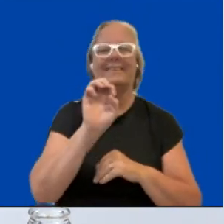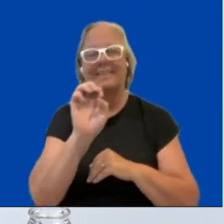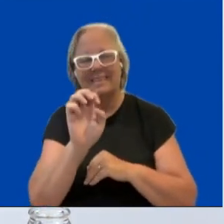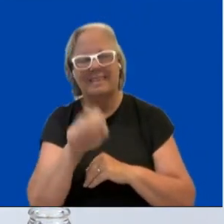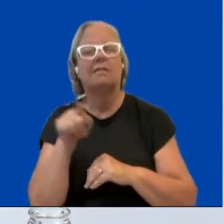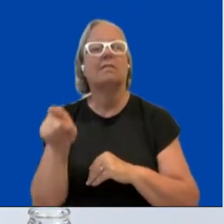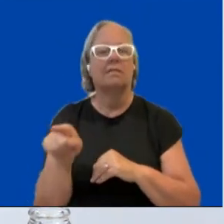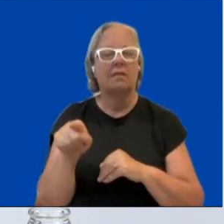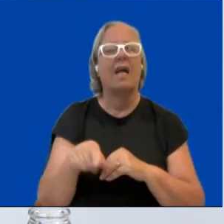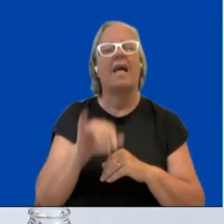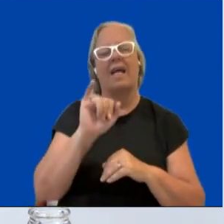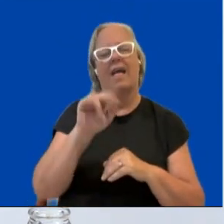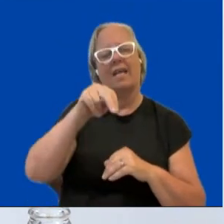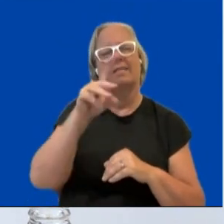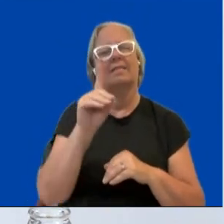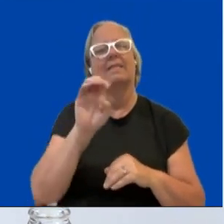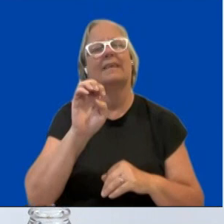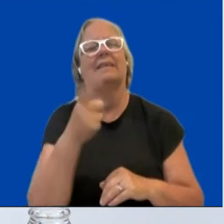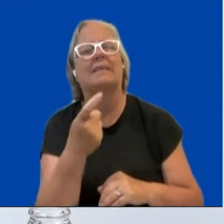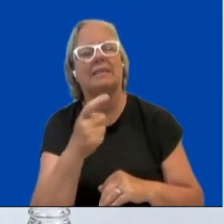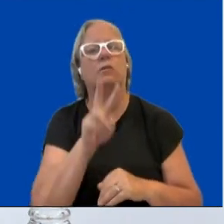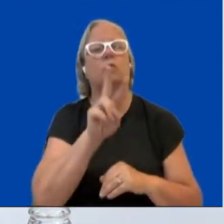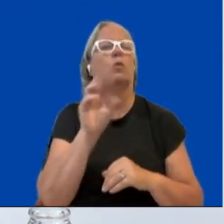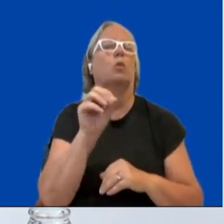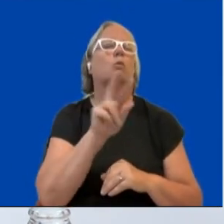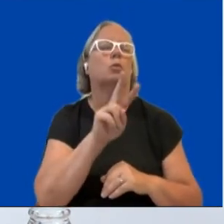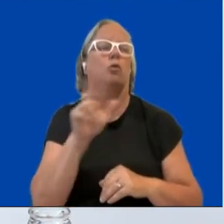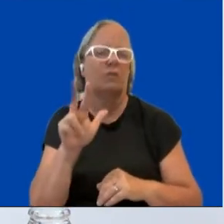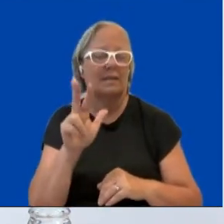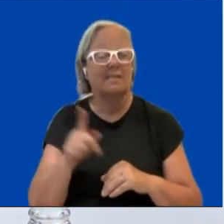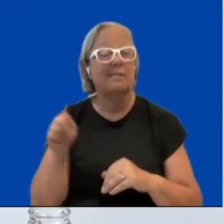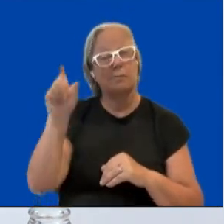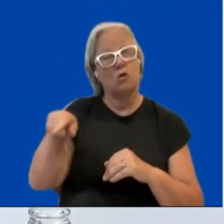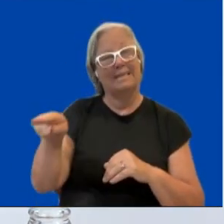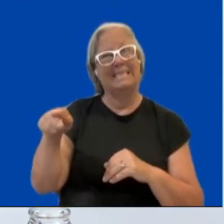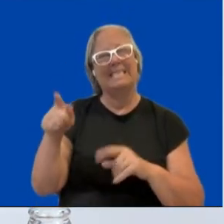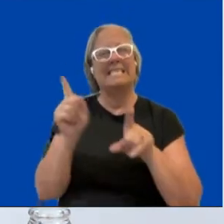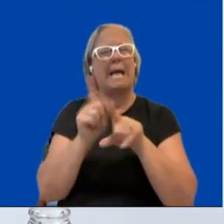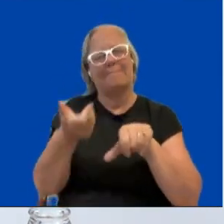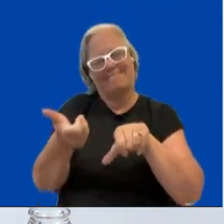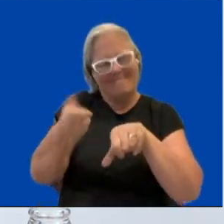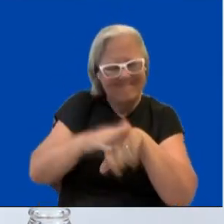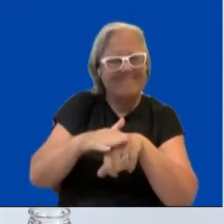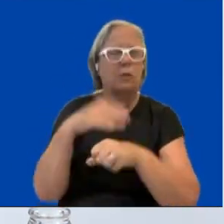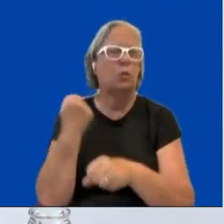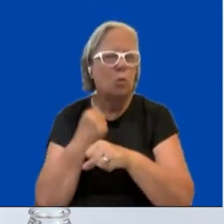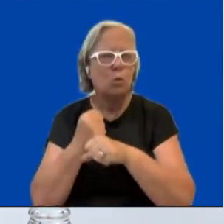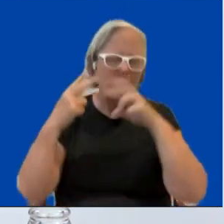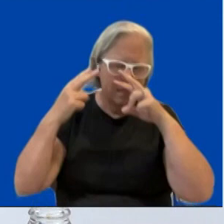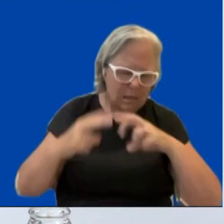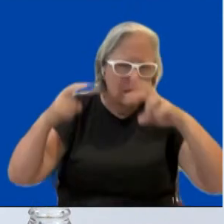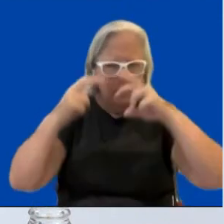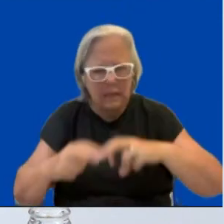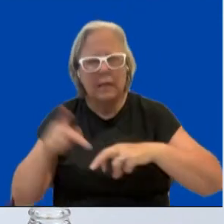one of IGA's senior experts. Next, we will take a deep dive in the lingering gender